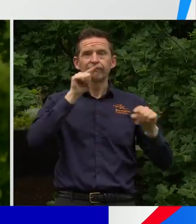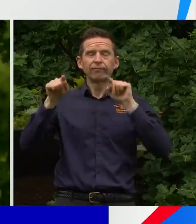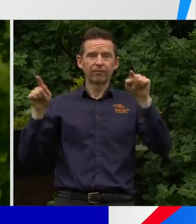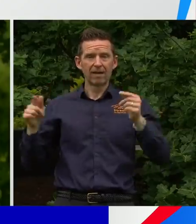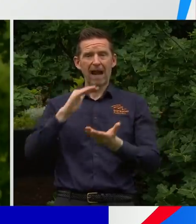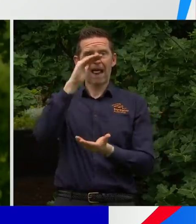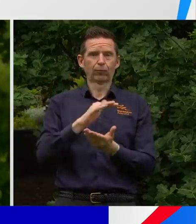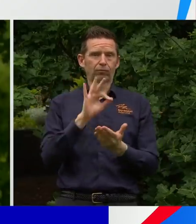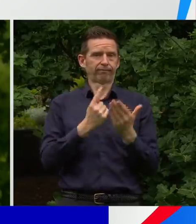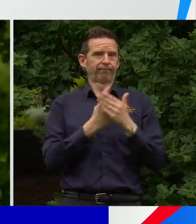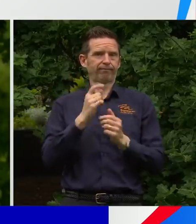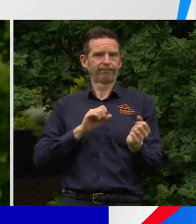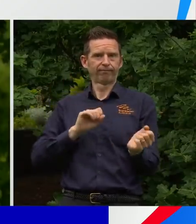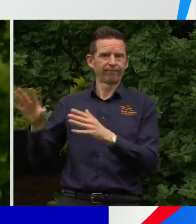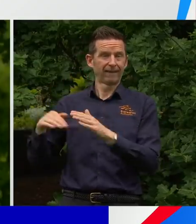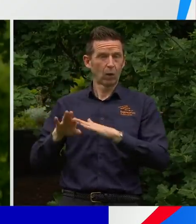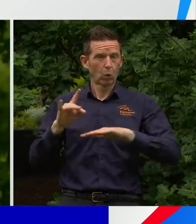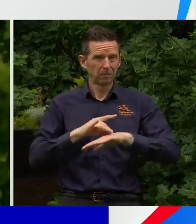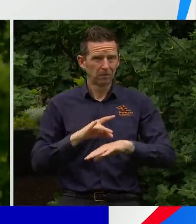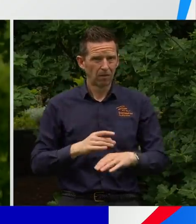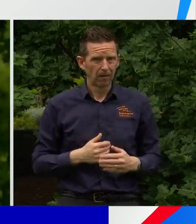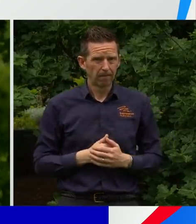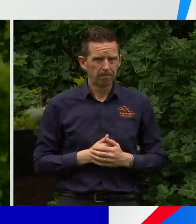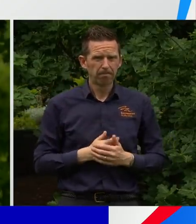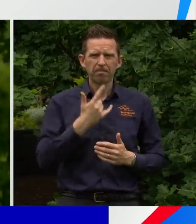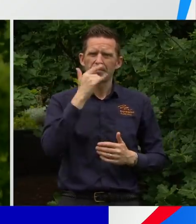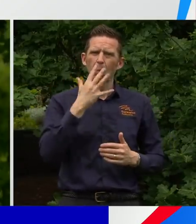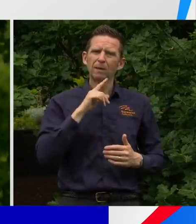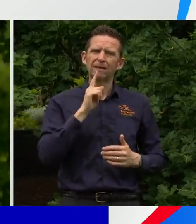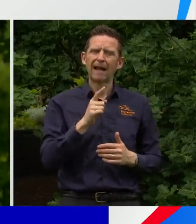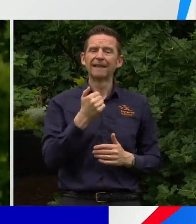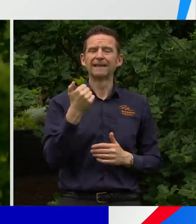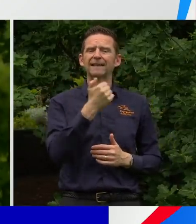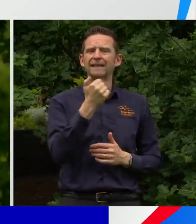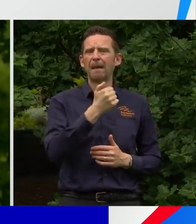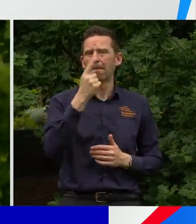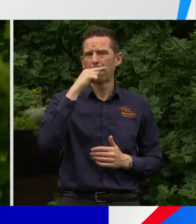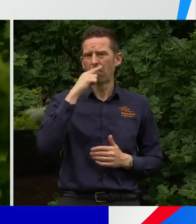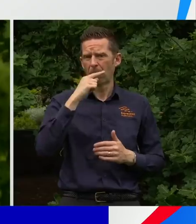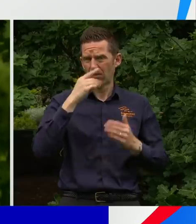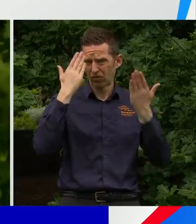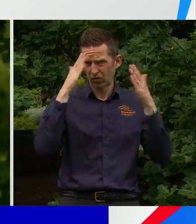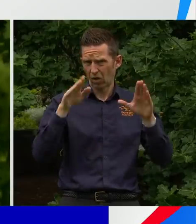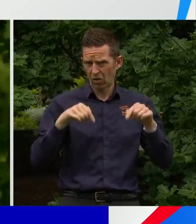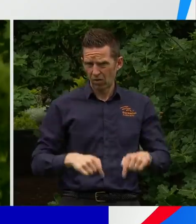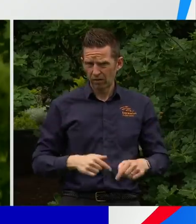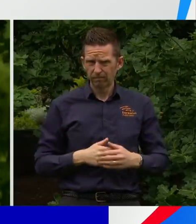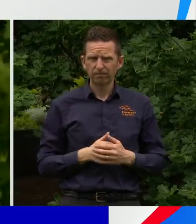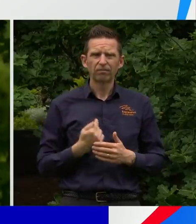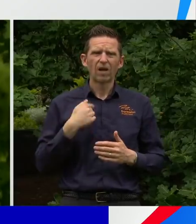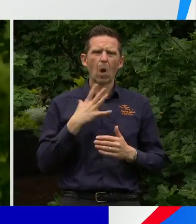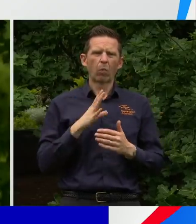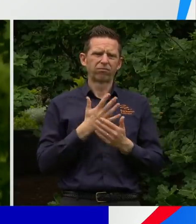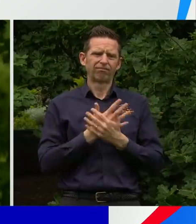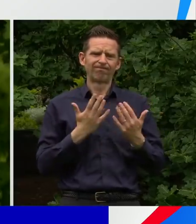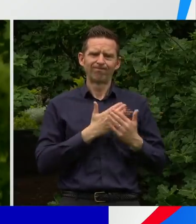tragically I have to report that some 16 Victorians have lost their lives. We pass on of course our deepest sympathies and condolences